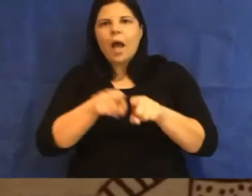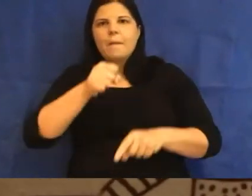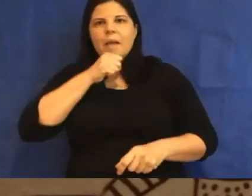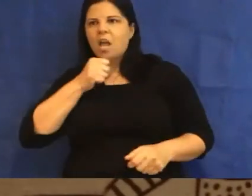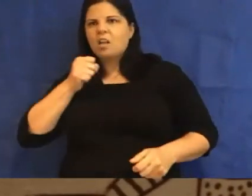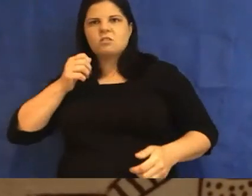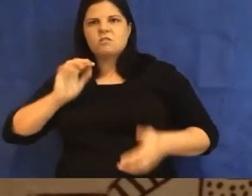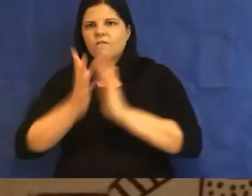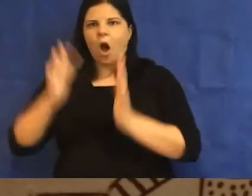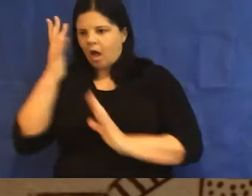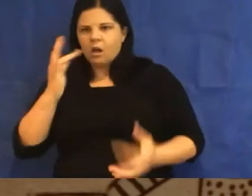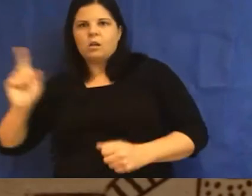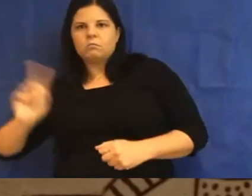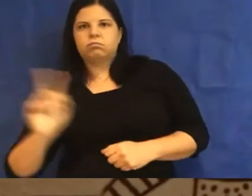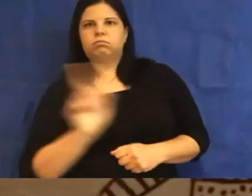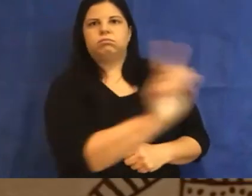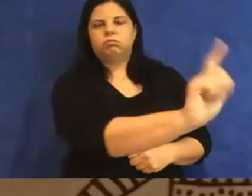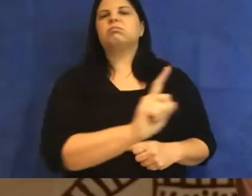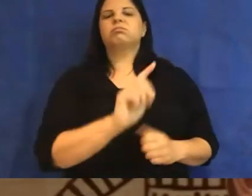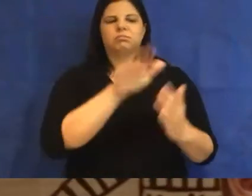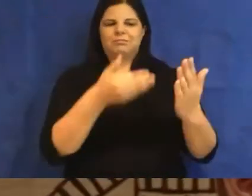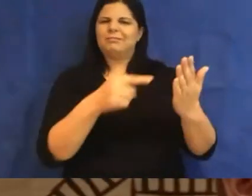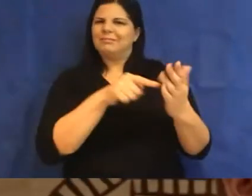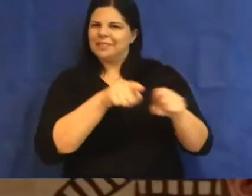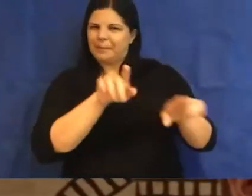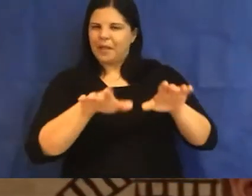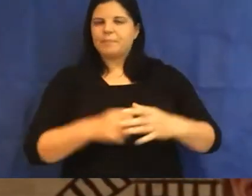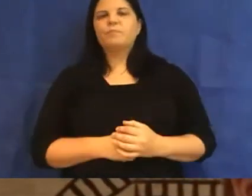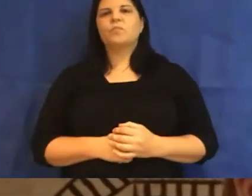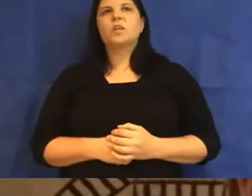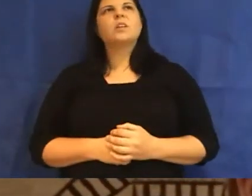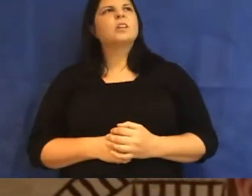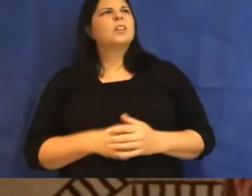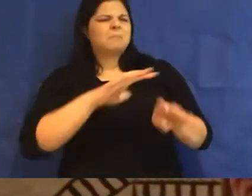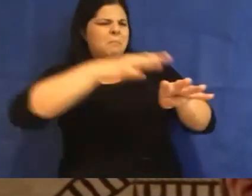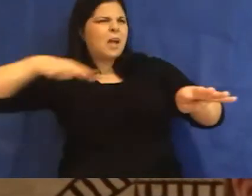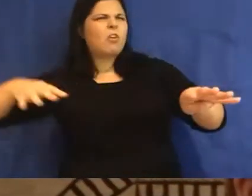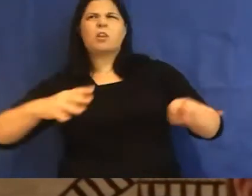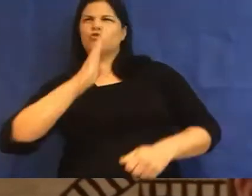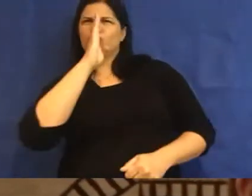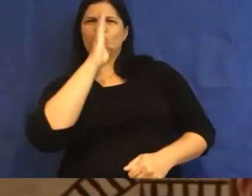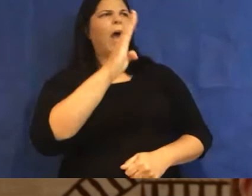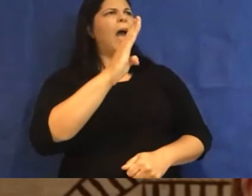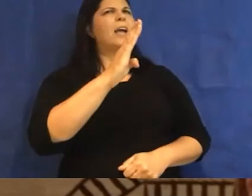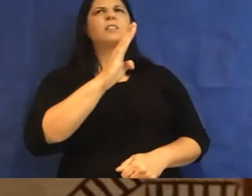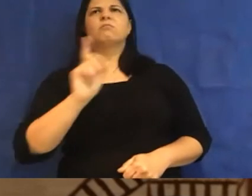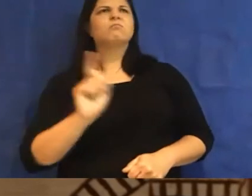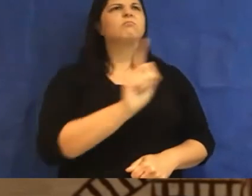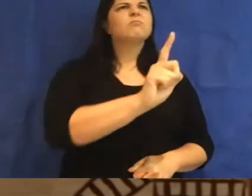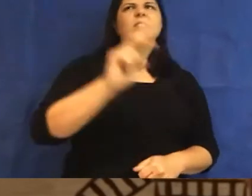You take photos of the auction, the world's straightest Mardi Gras. They fill the streets like the opposite of rubble.